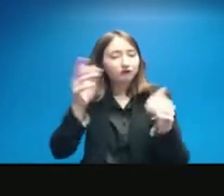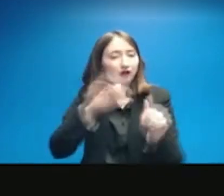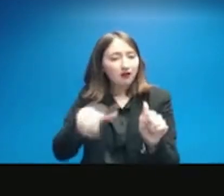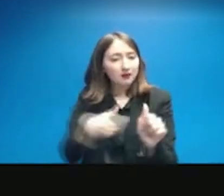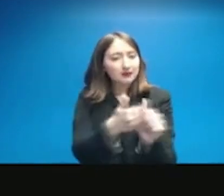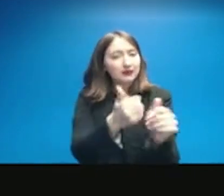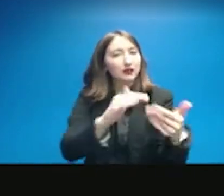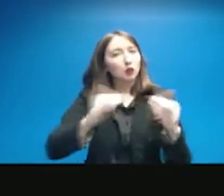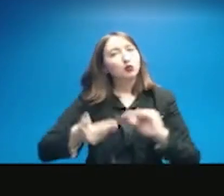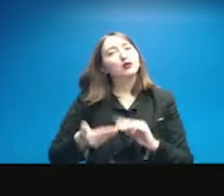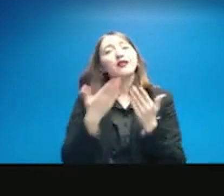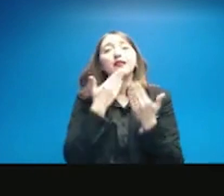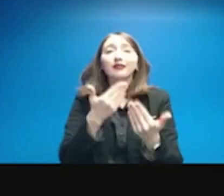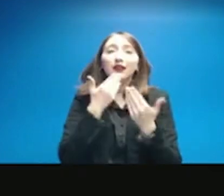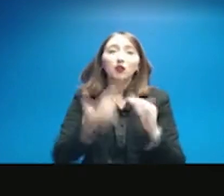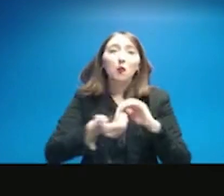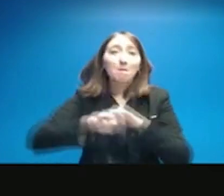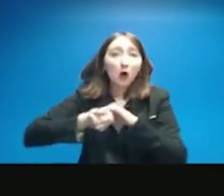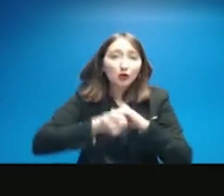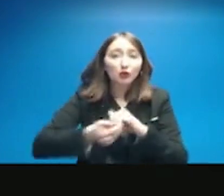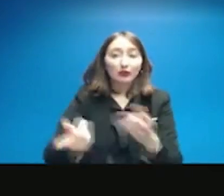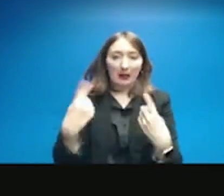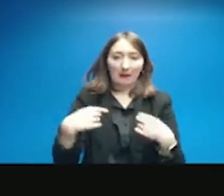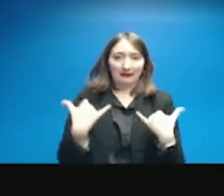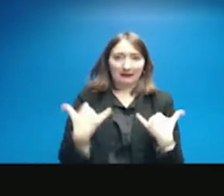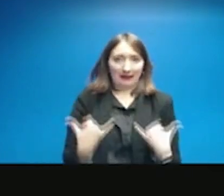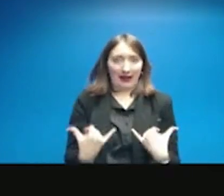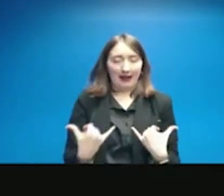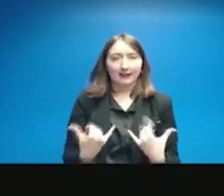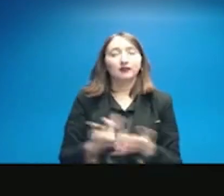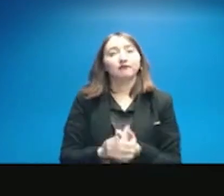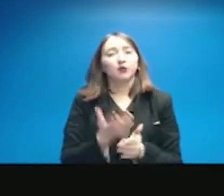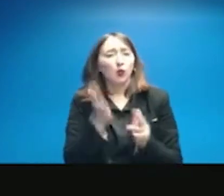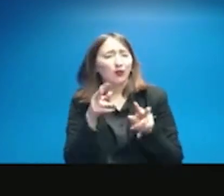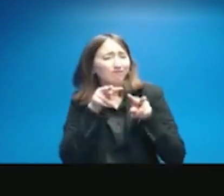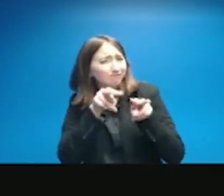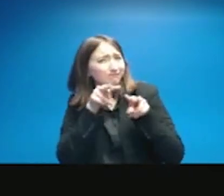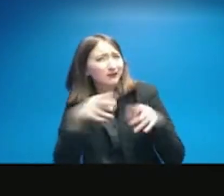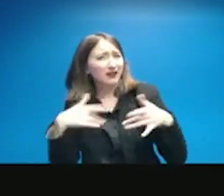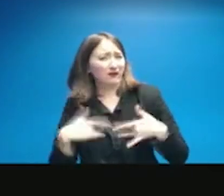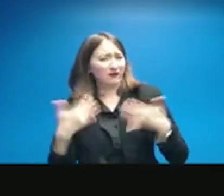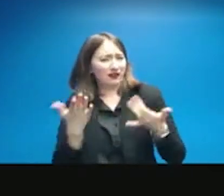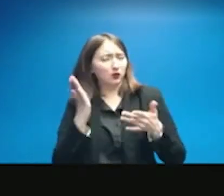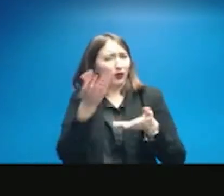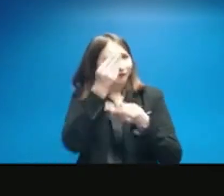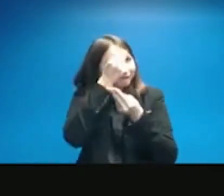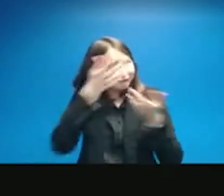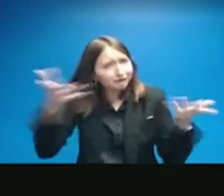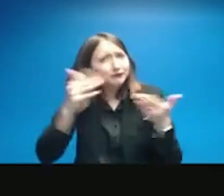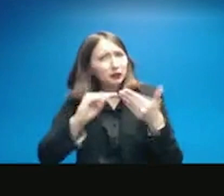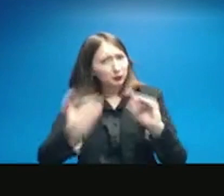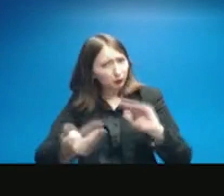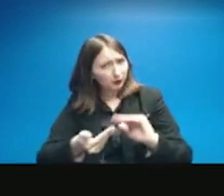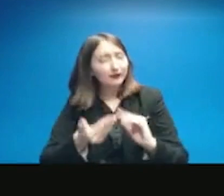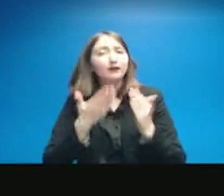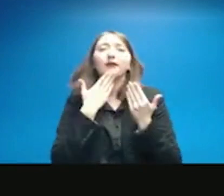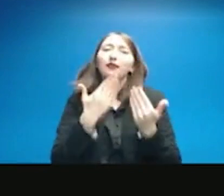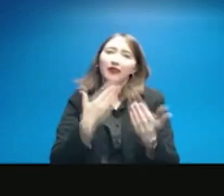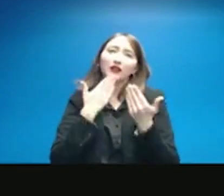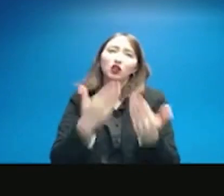of our partners for being here today. We will continue to monitor this event and keep the community informed. Thank you.